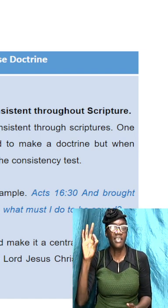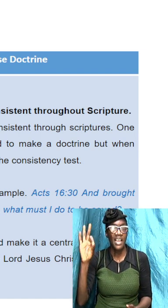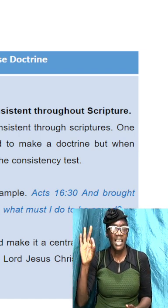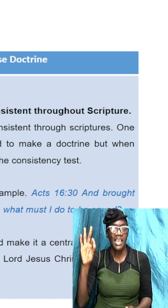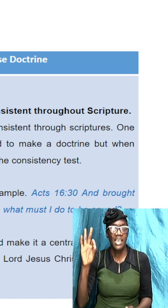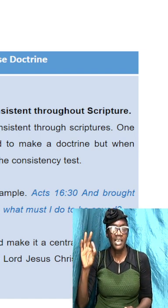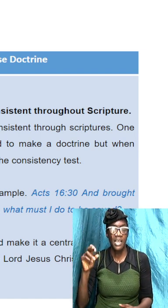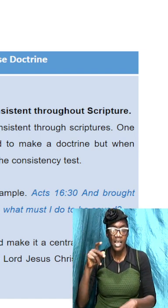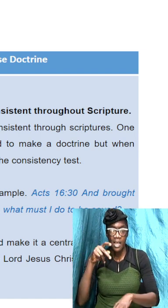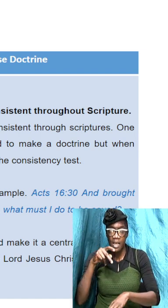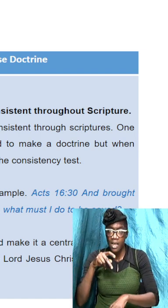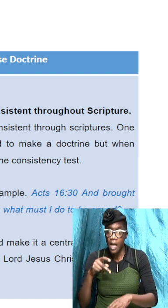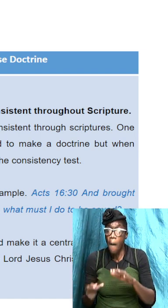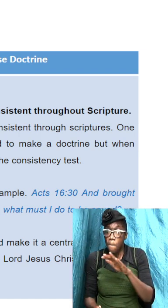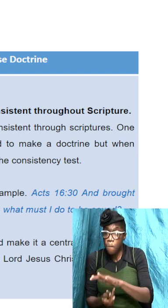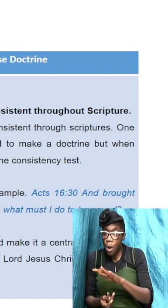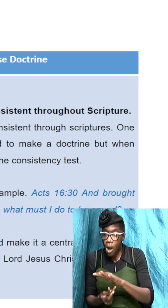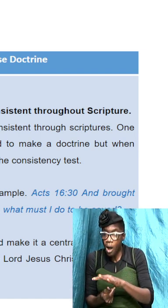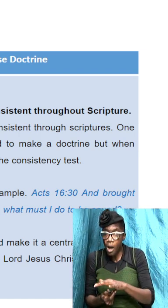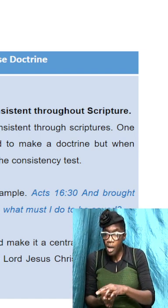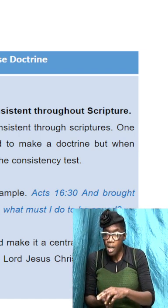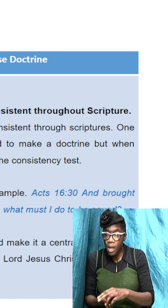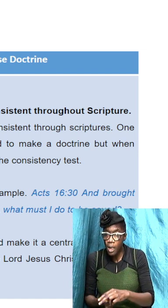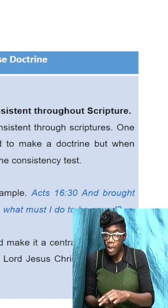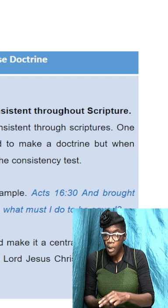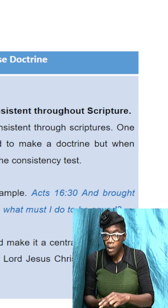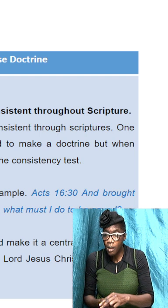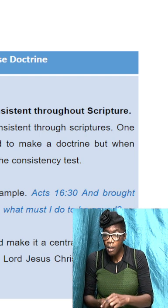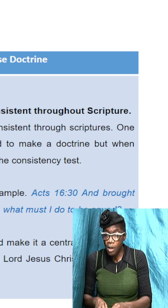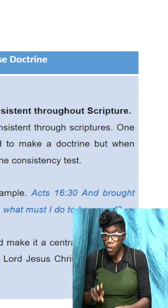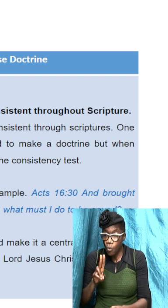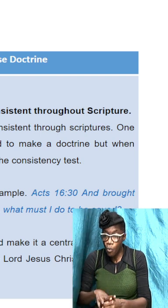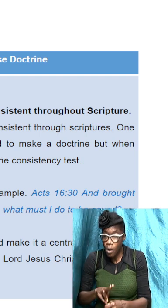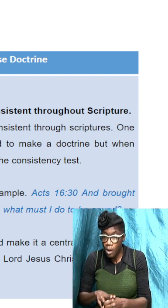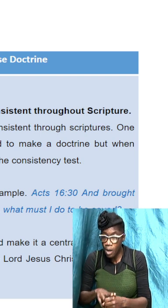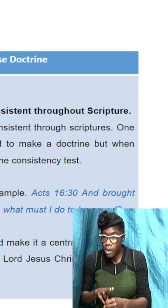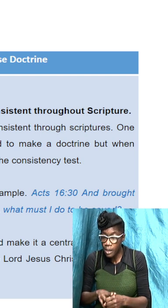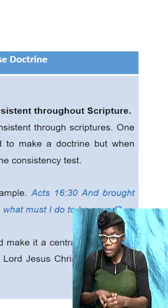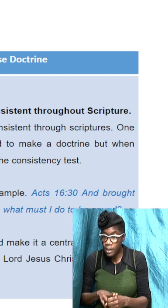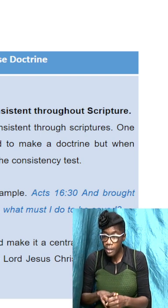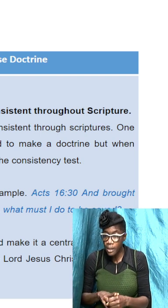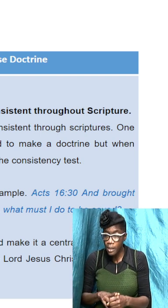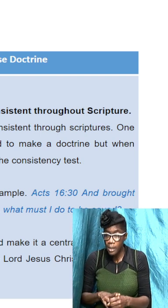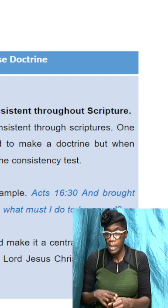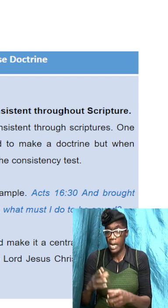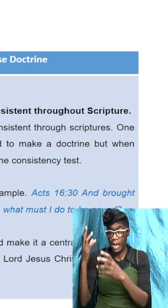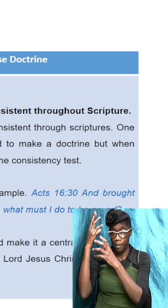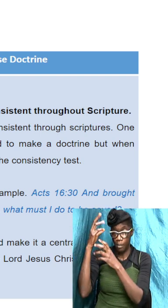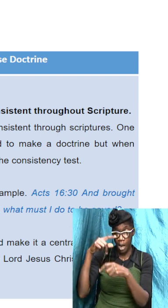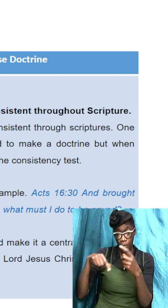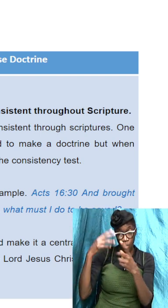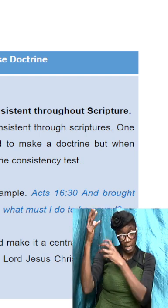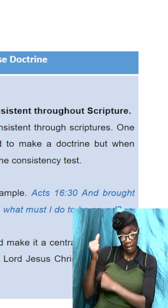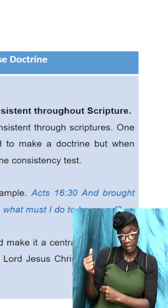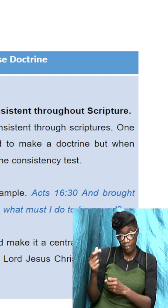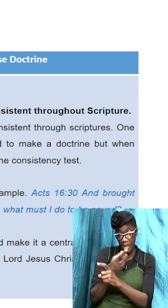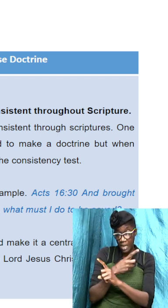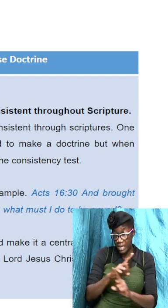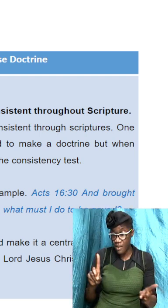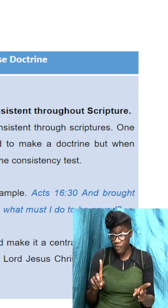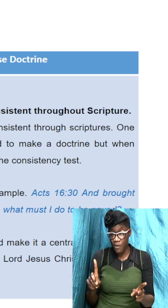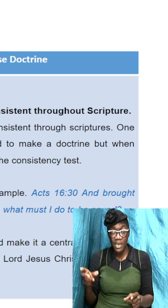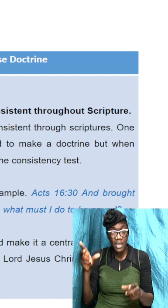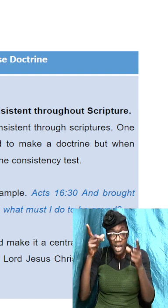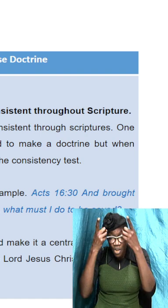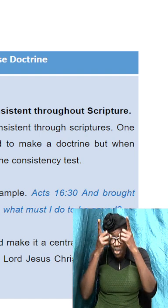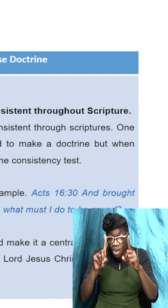warned Timothy about accepting different doctrine 1 Timothy 1 3 and